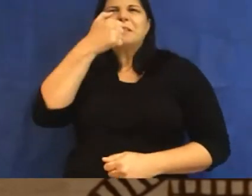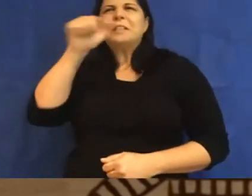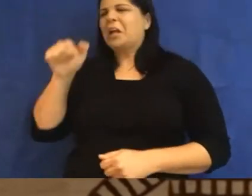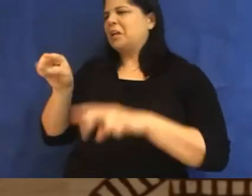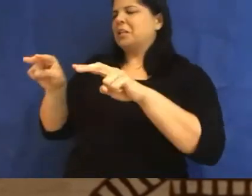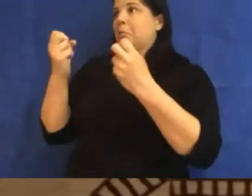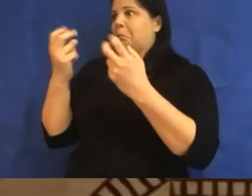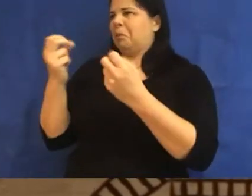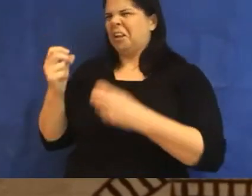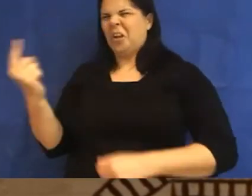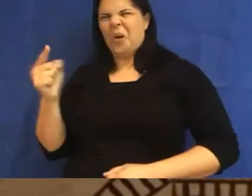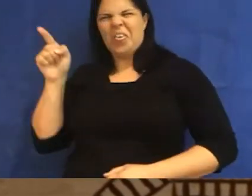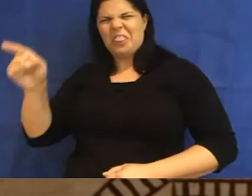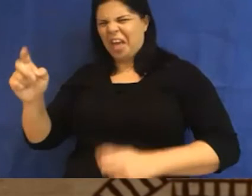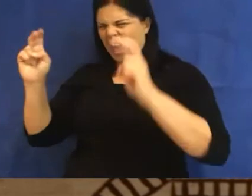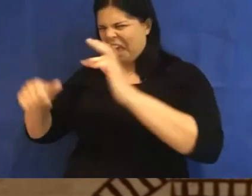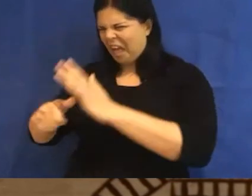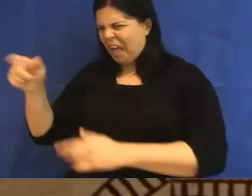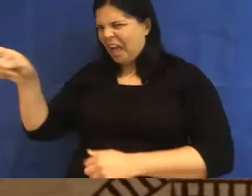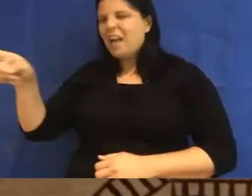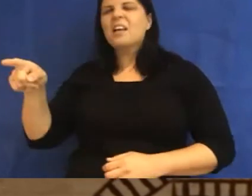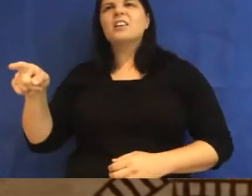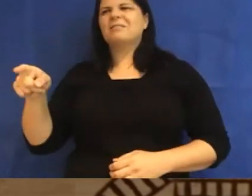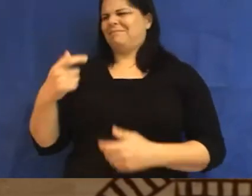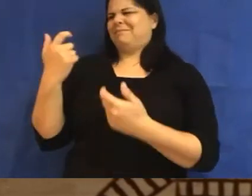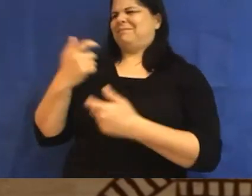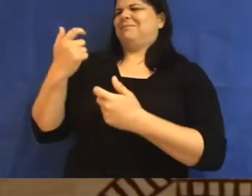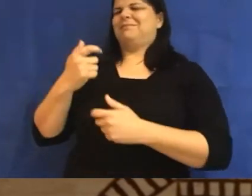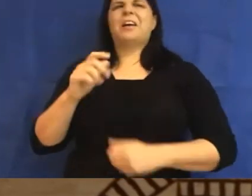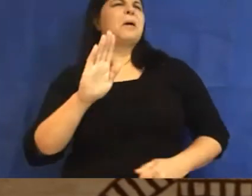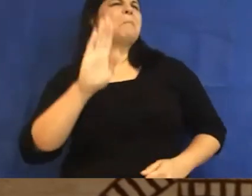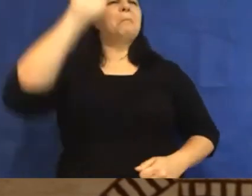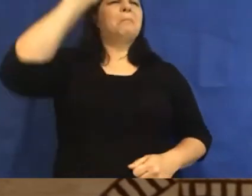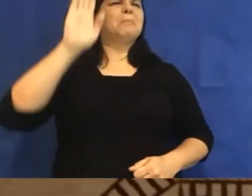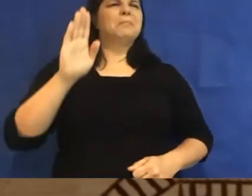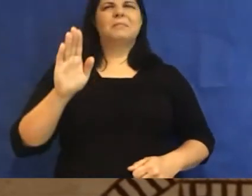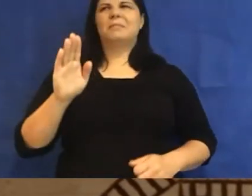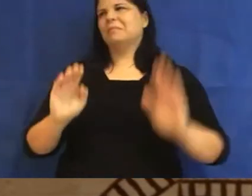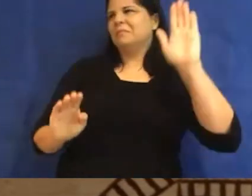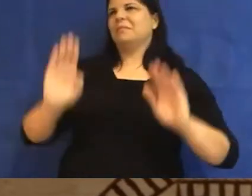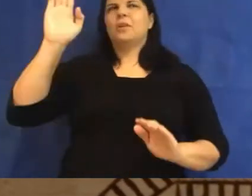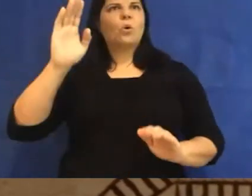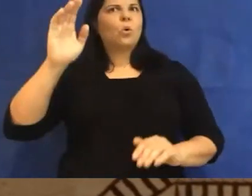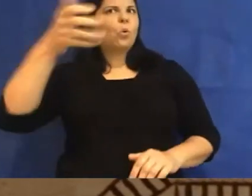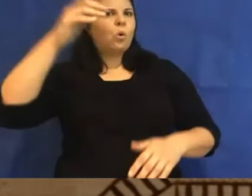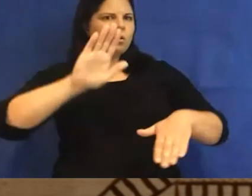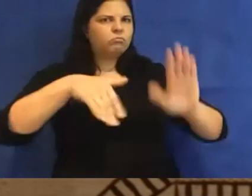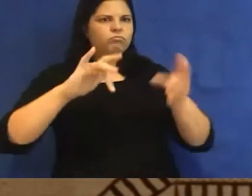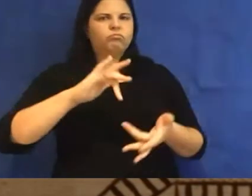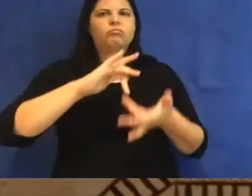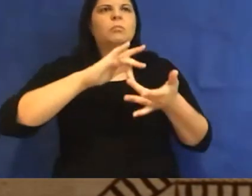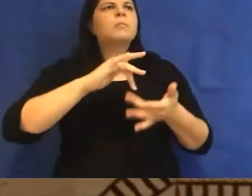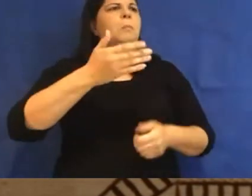guy in aviators tops you, smirking. It is a fine property. It used to be a tram depot. The courtyard smells of